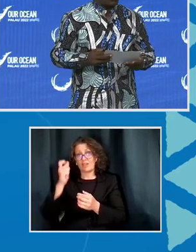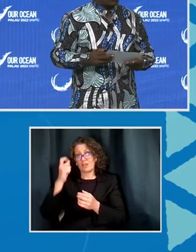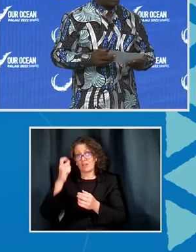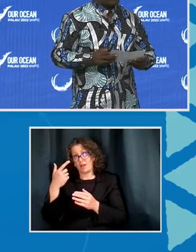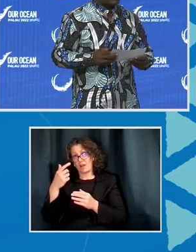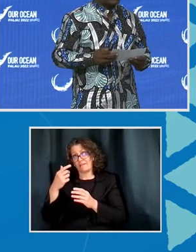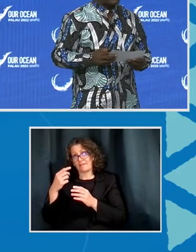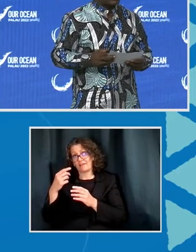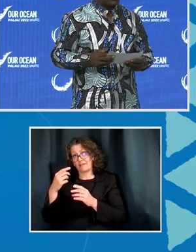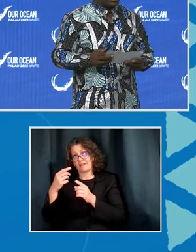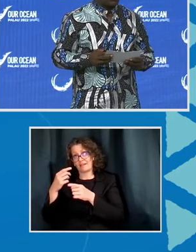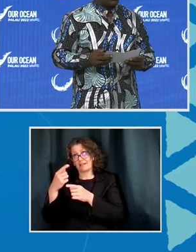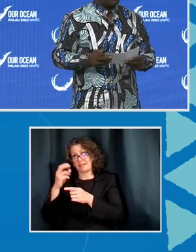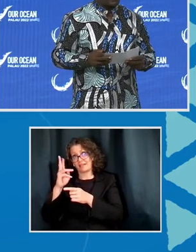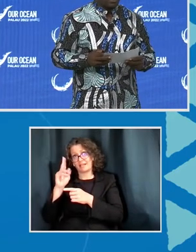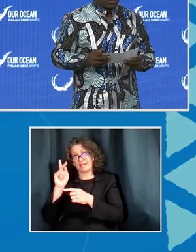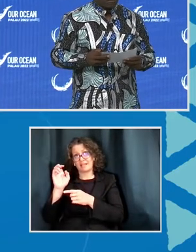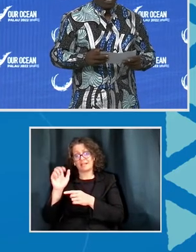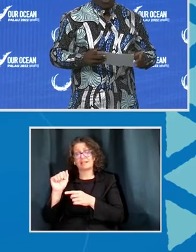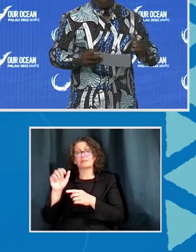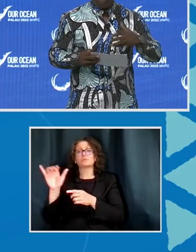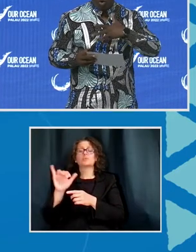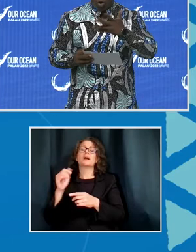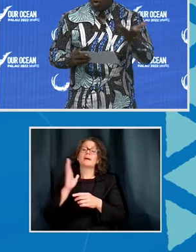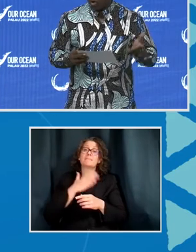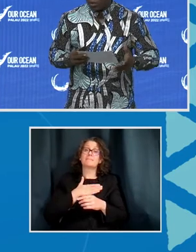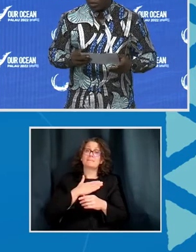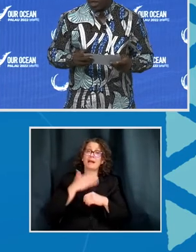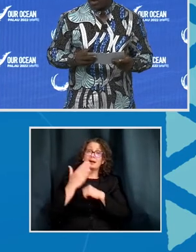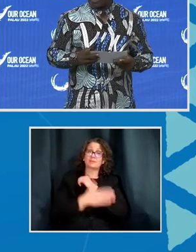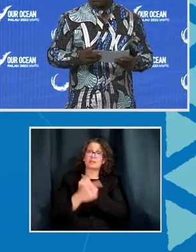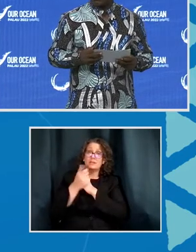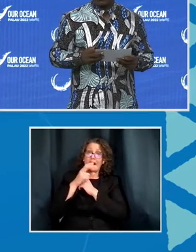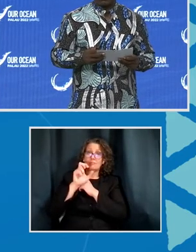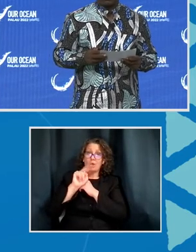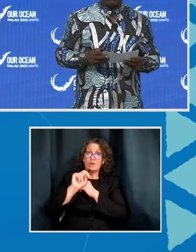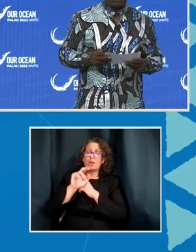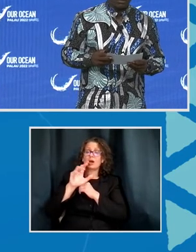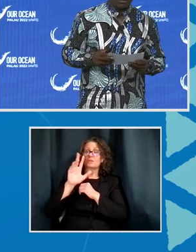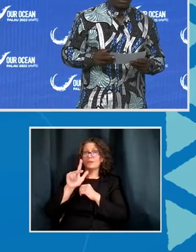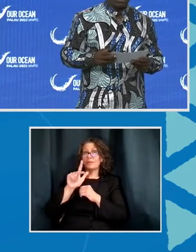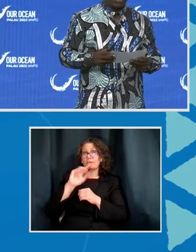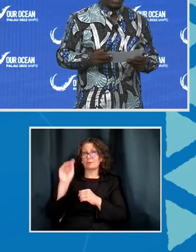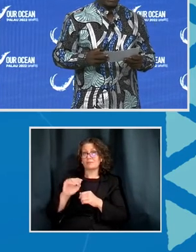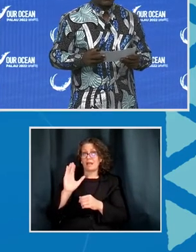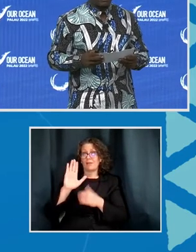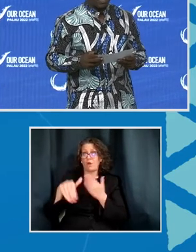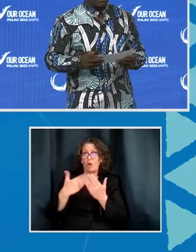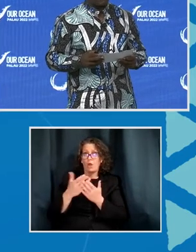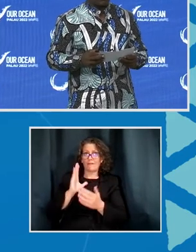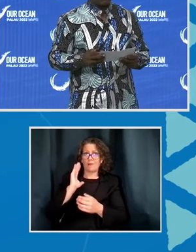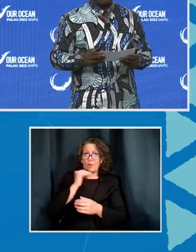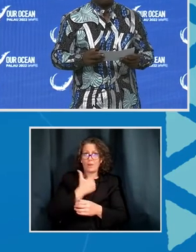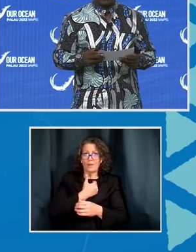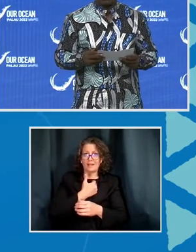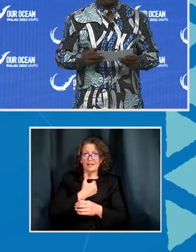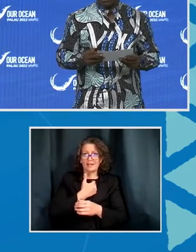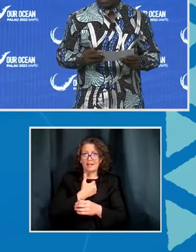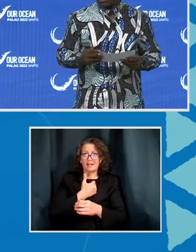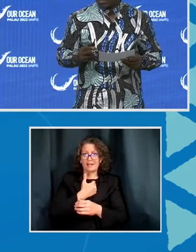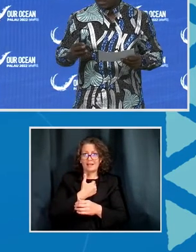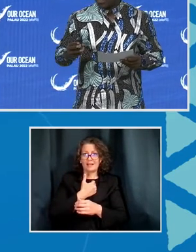country, Gabon, we have dedicated 23% of all our EZ for